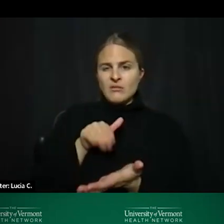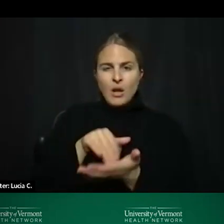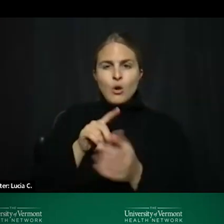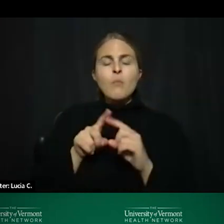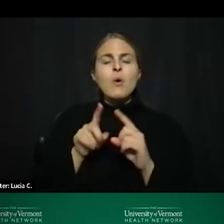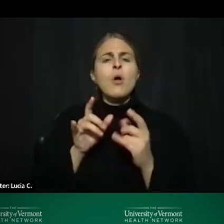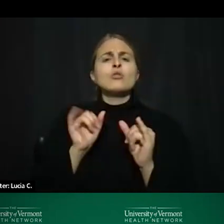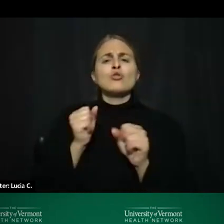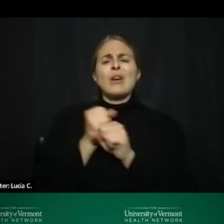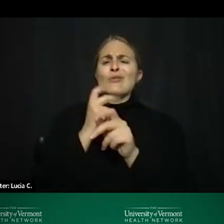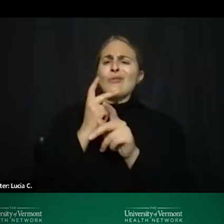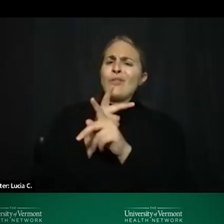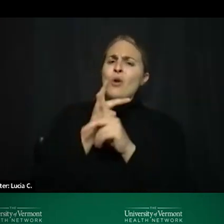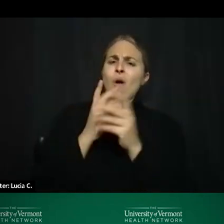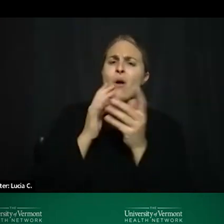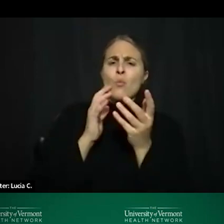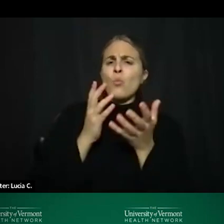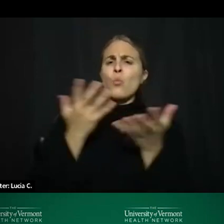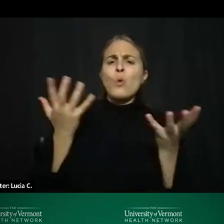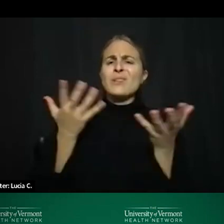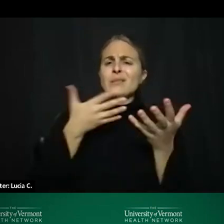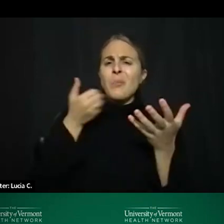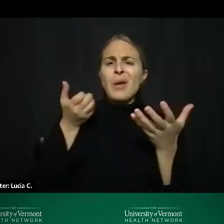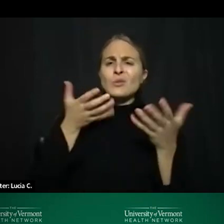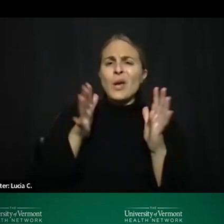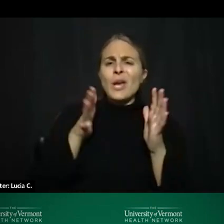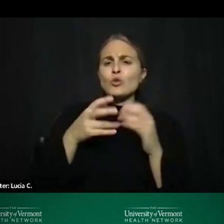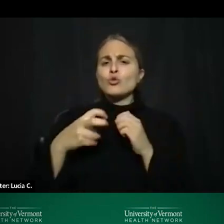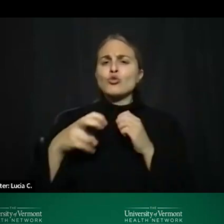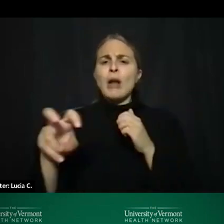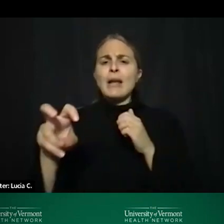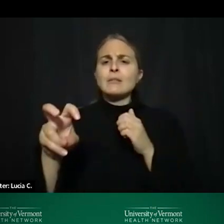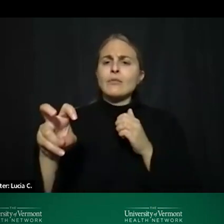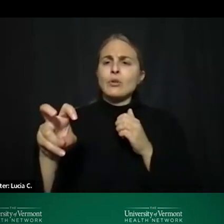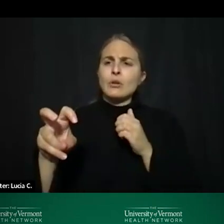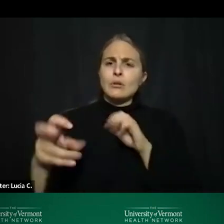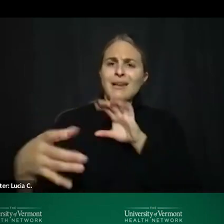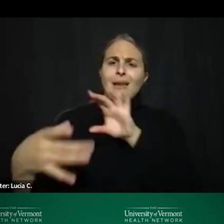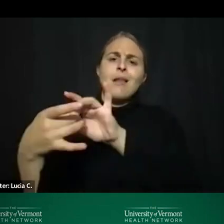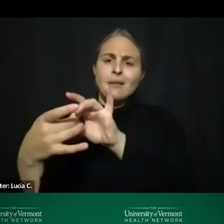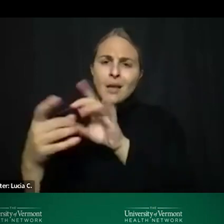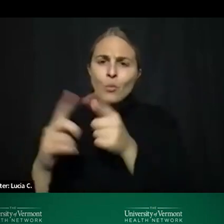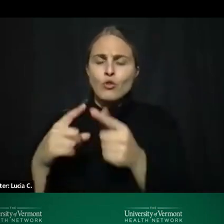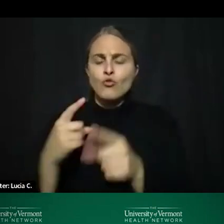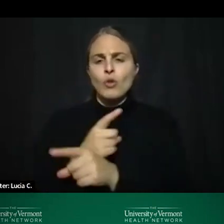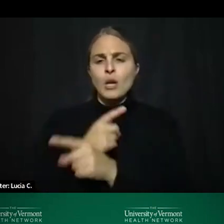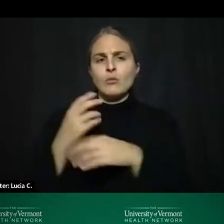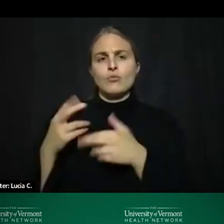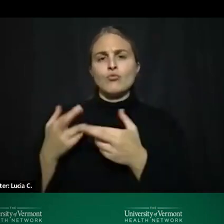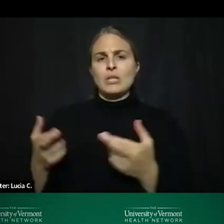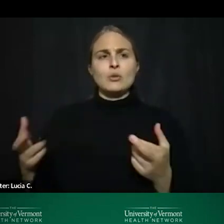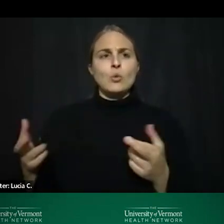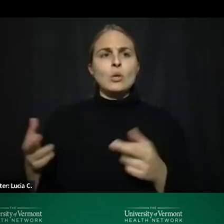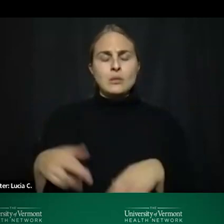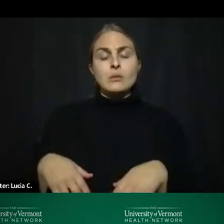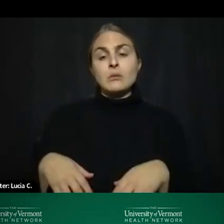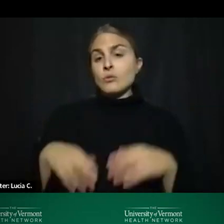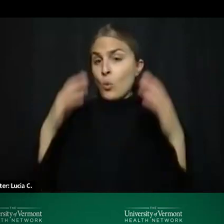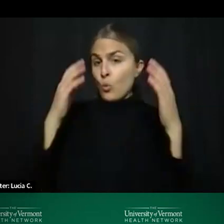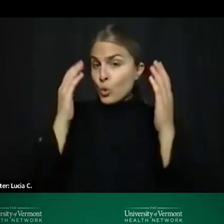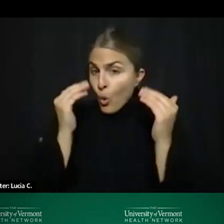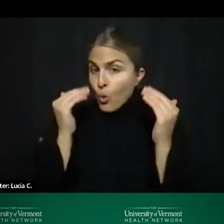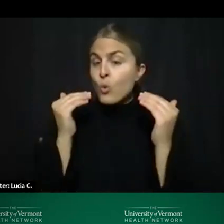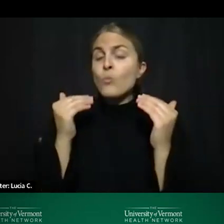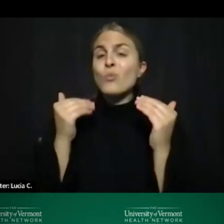the smoothest way to transfer uh patients to the right resource and so uh we hope that we will take